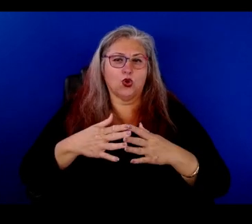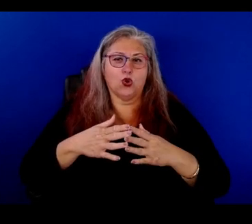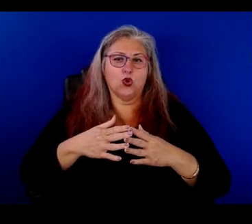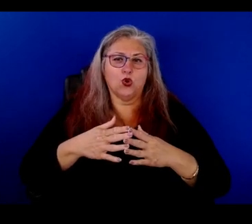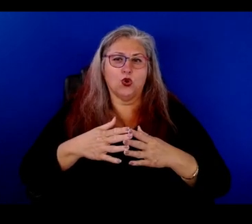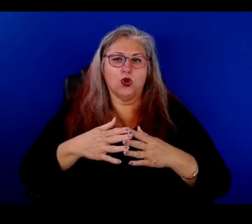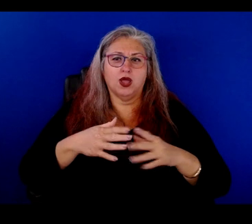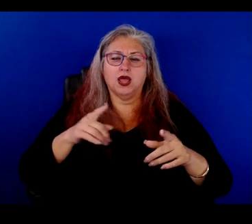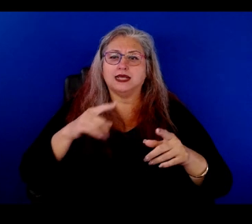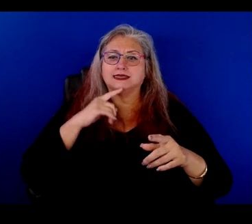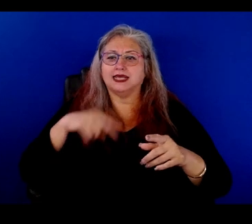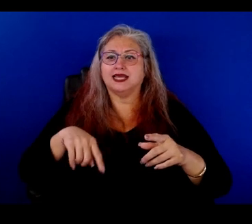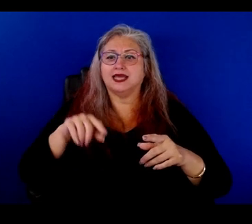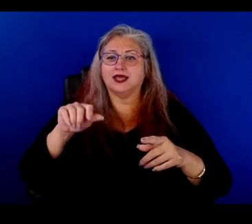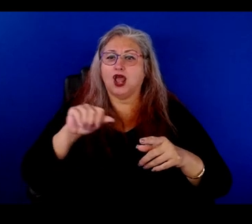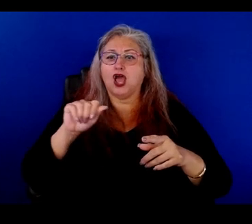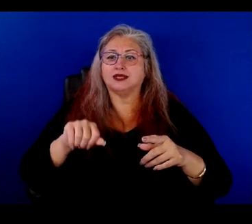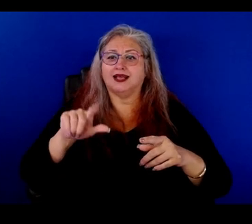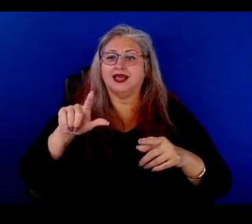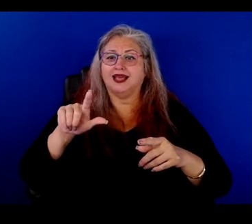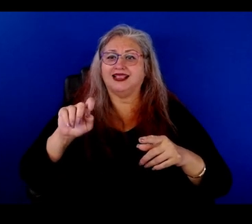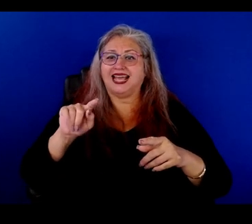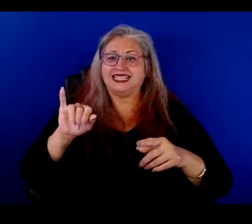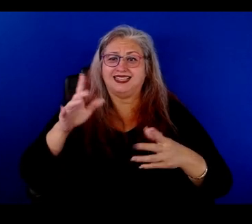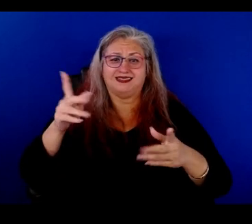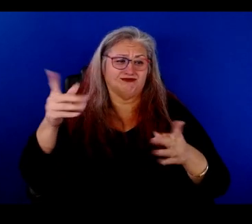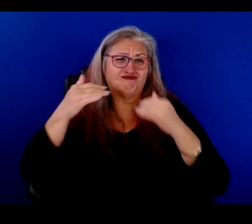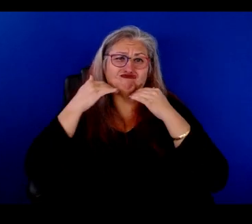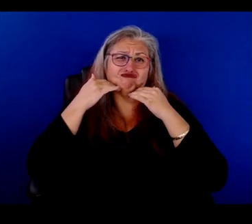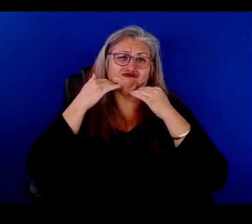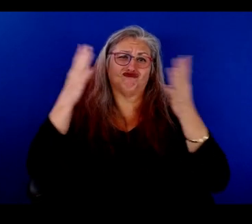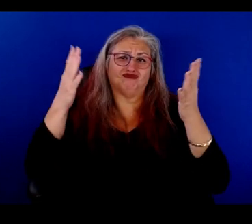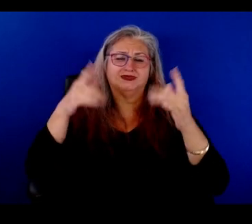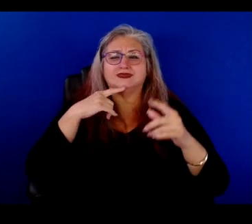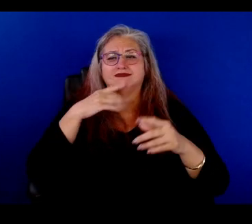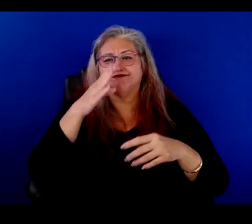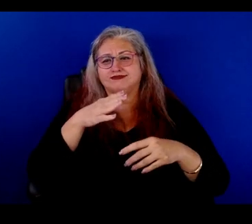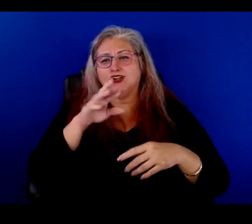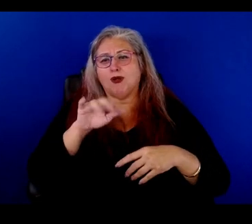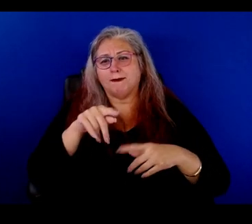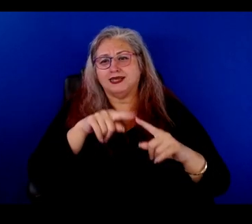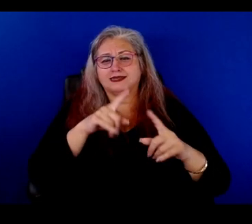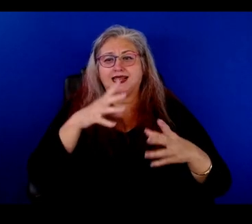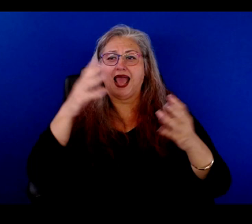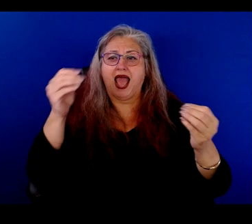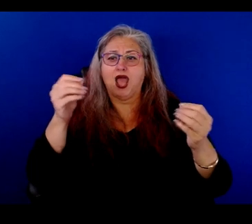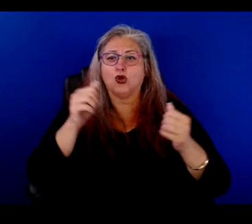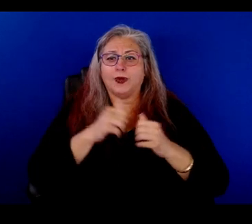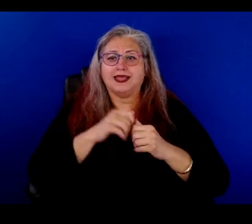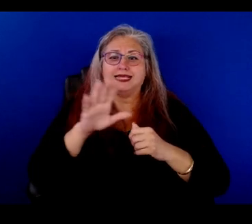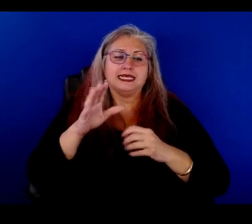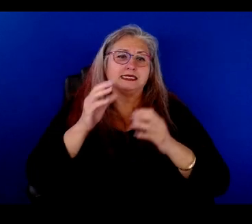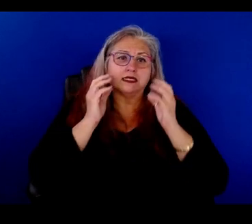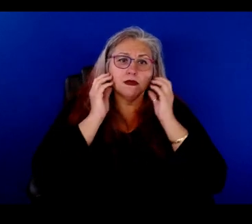Leslie in Austin. Come on. Leslie give a fly and, you know, Leslie was out there with, with his